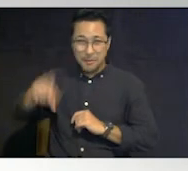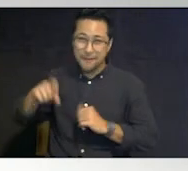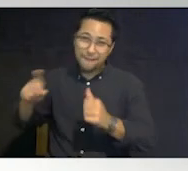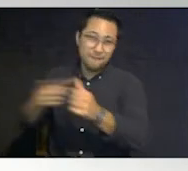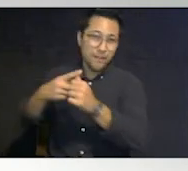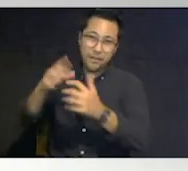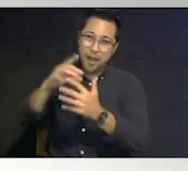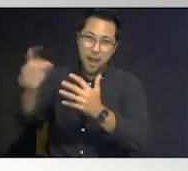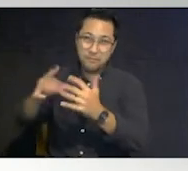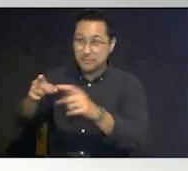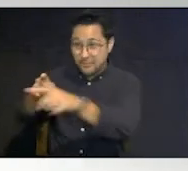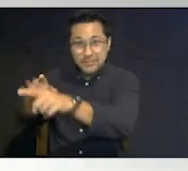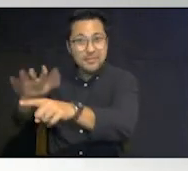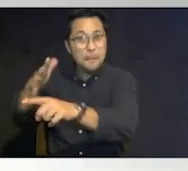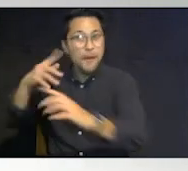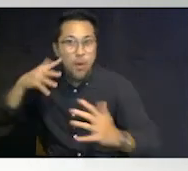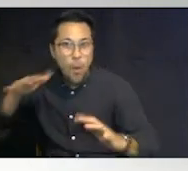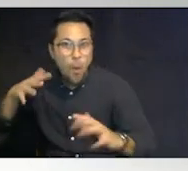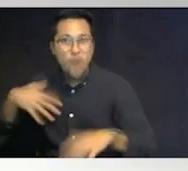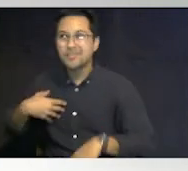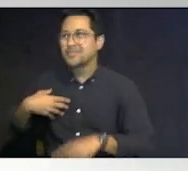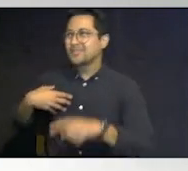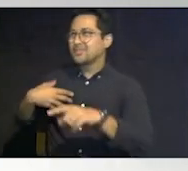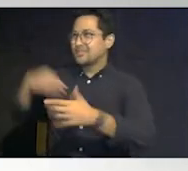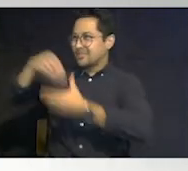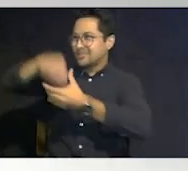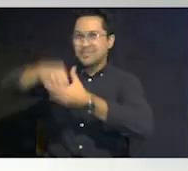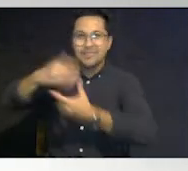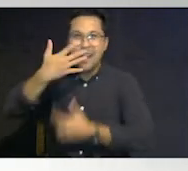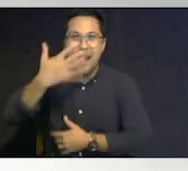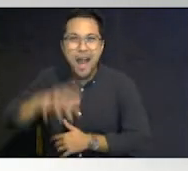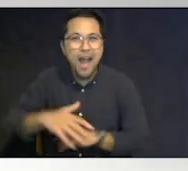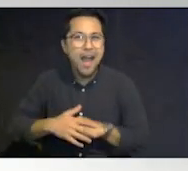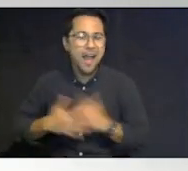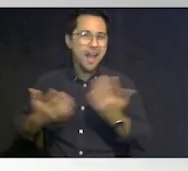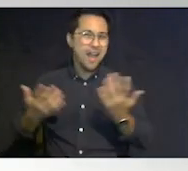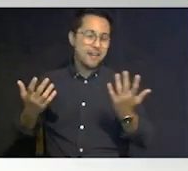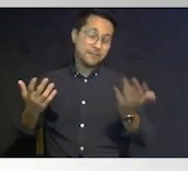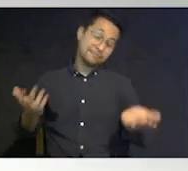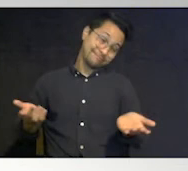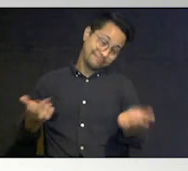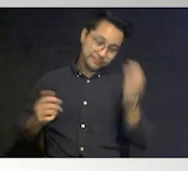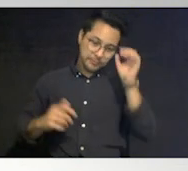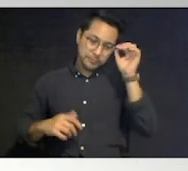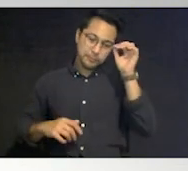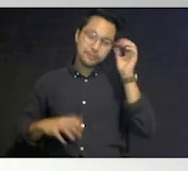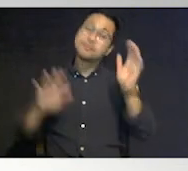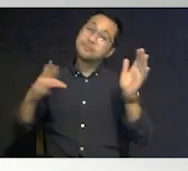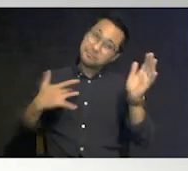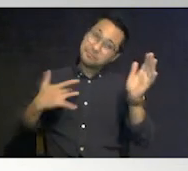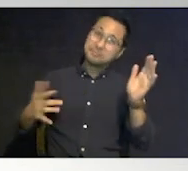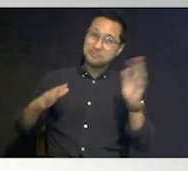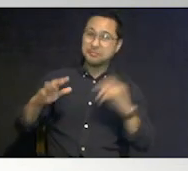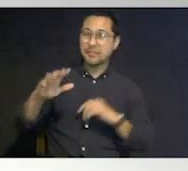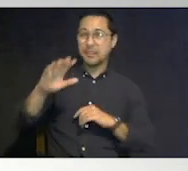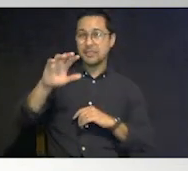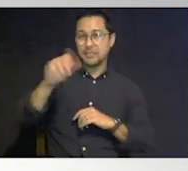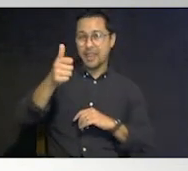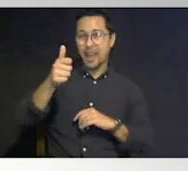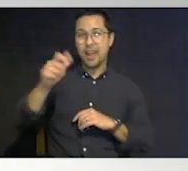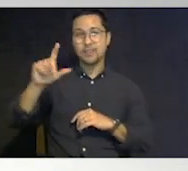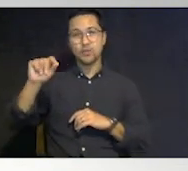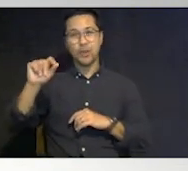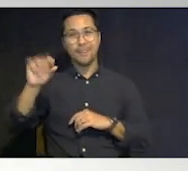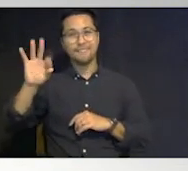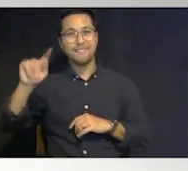hot um it's you know now generally they're 10 to 20 square feet per person